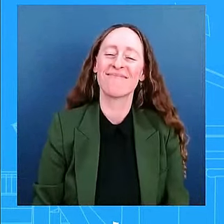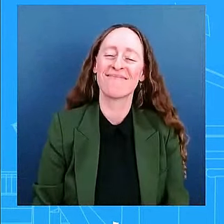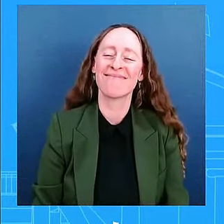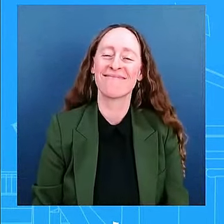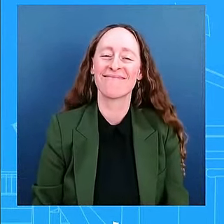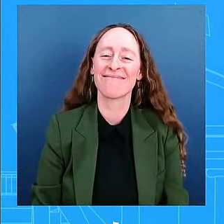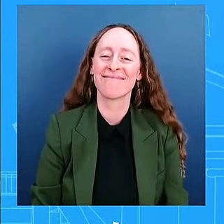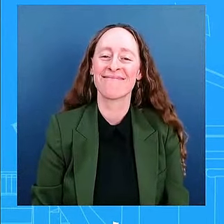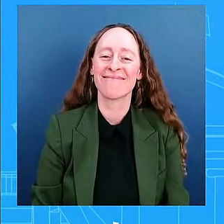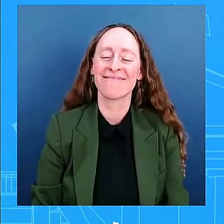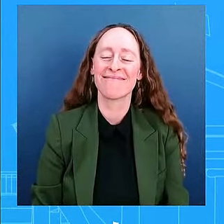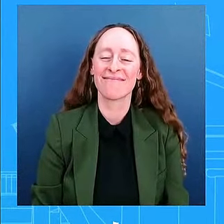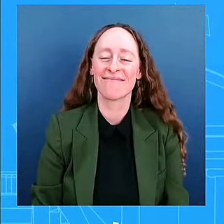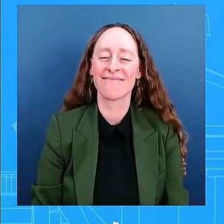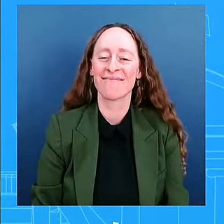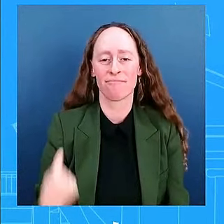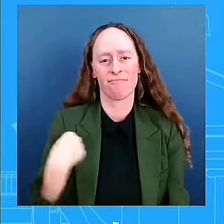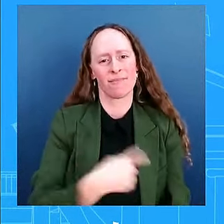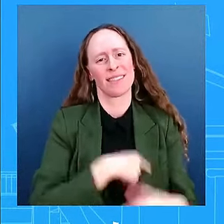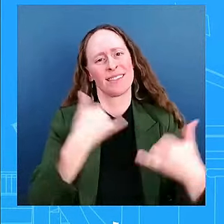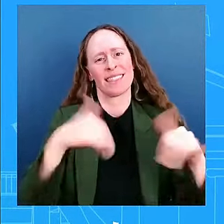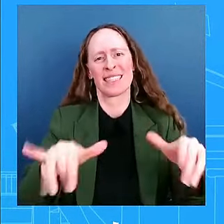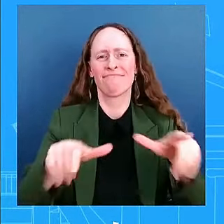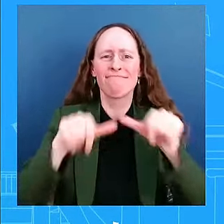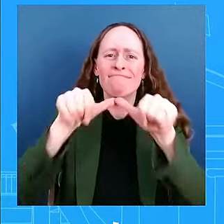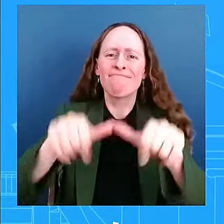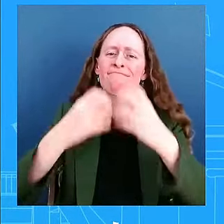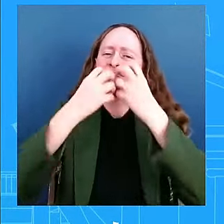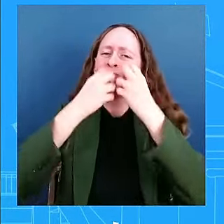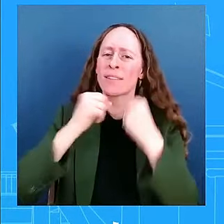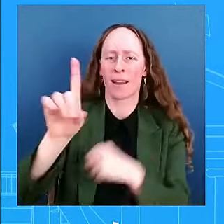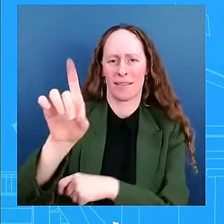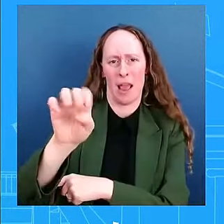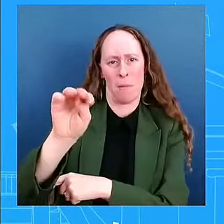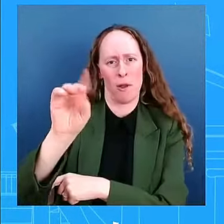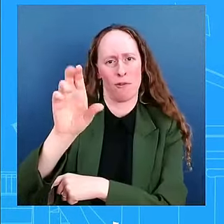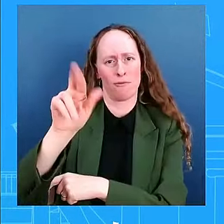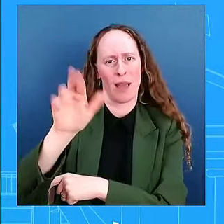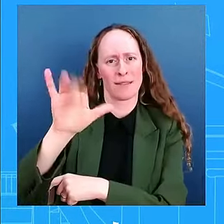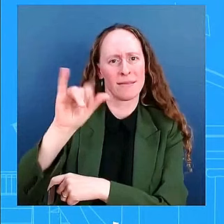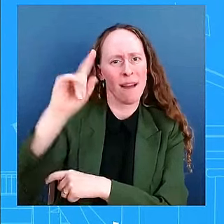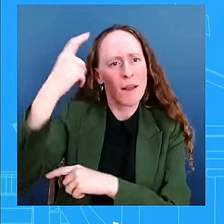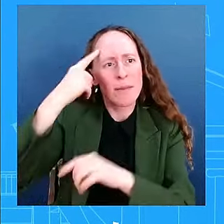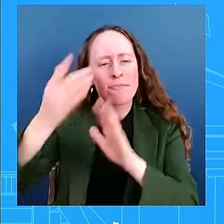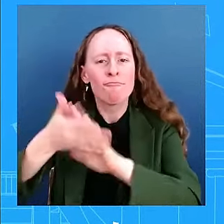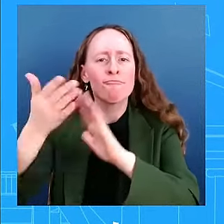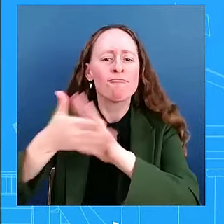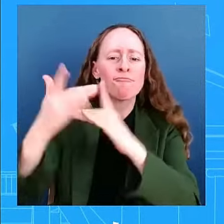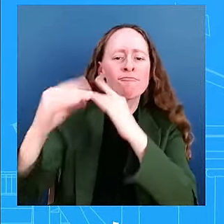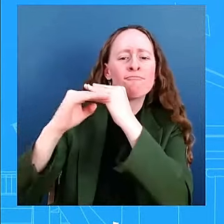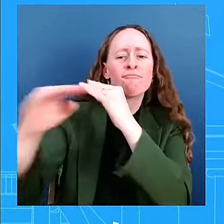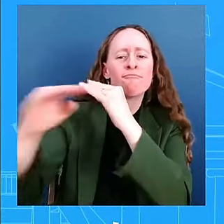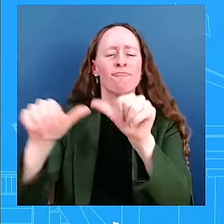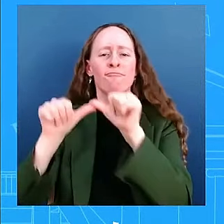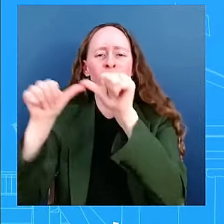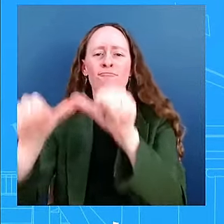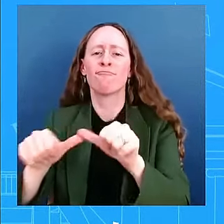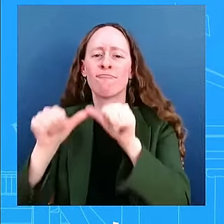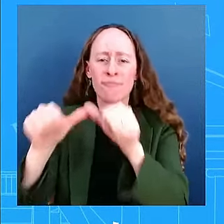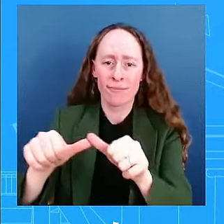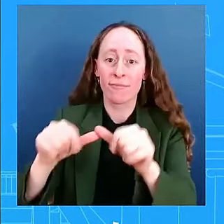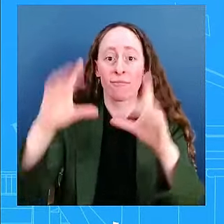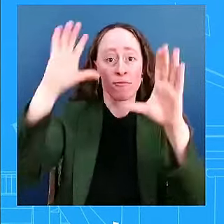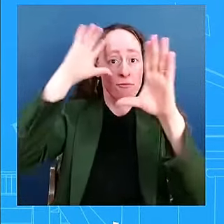world. On that note, President Biden will speak with President Zelensky shortly, if not already, and will